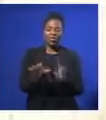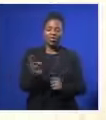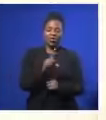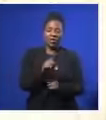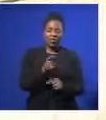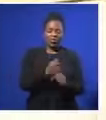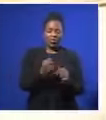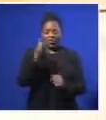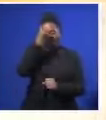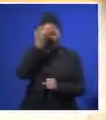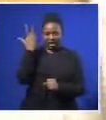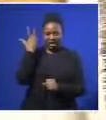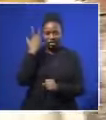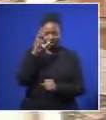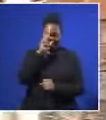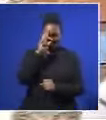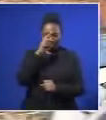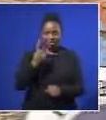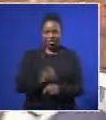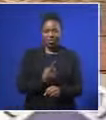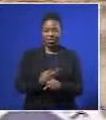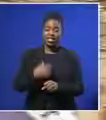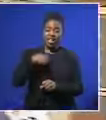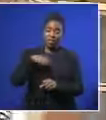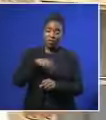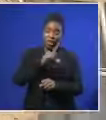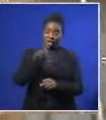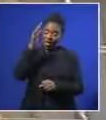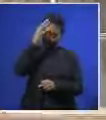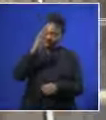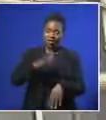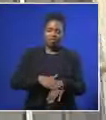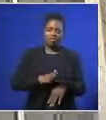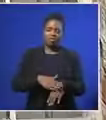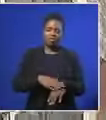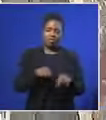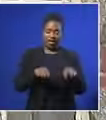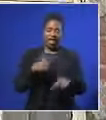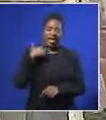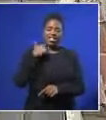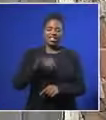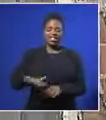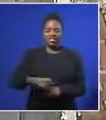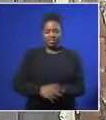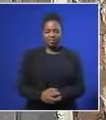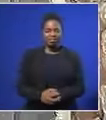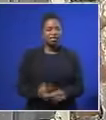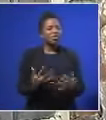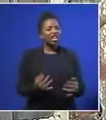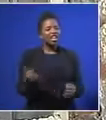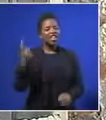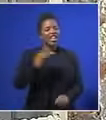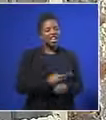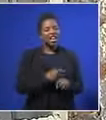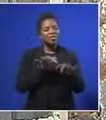heritage site is preserved, and they want authorities to invest more resources here. Today is the day where people come together